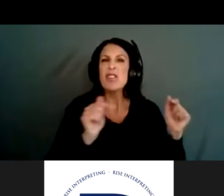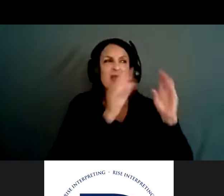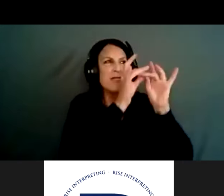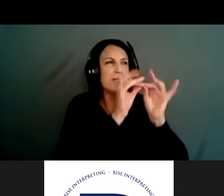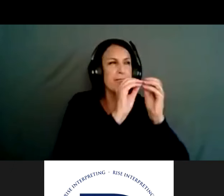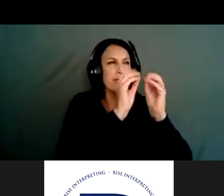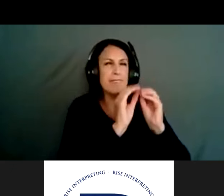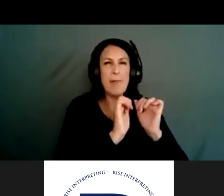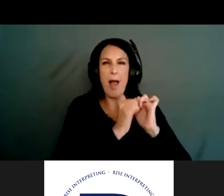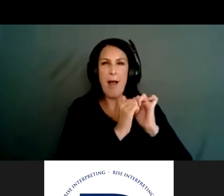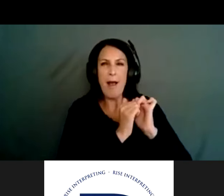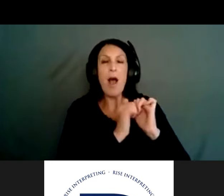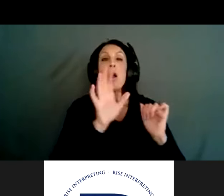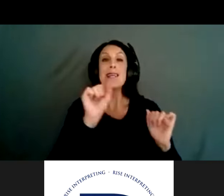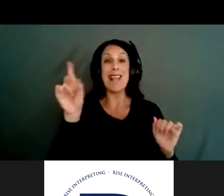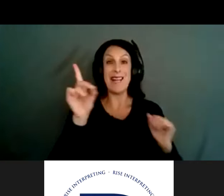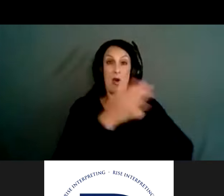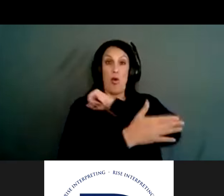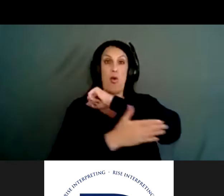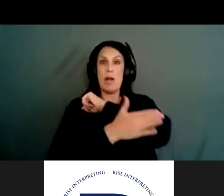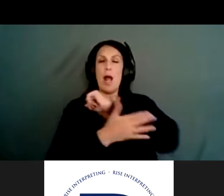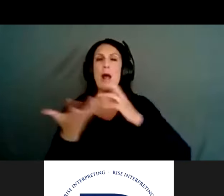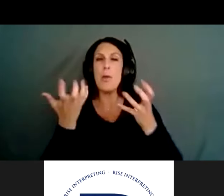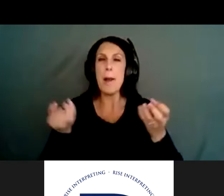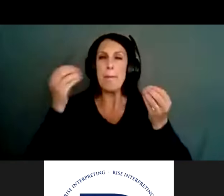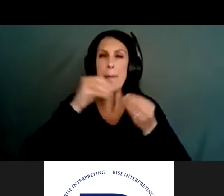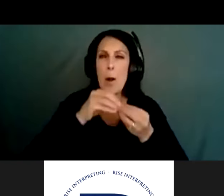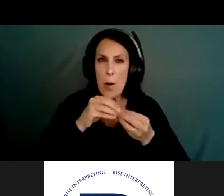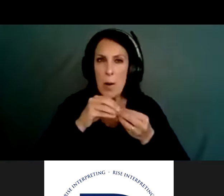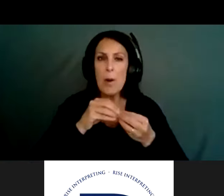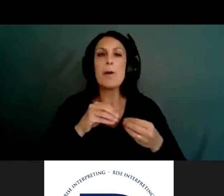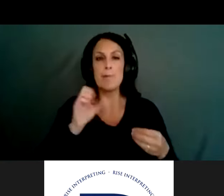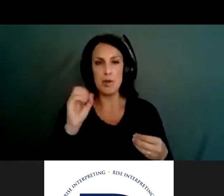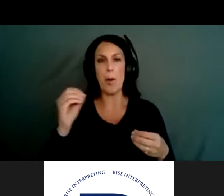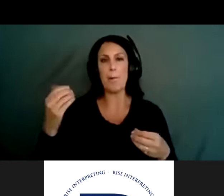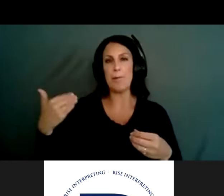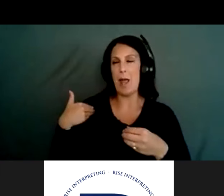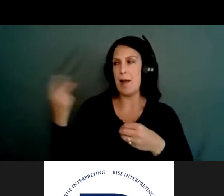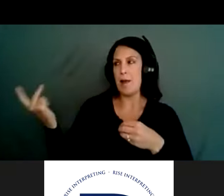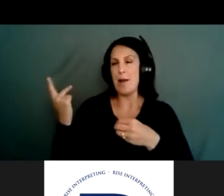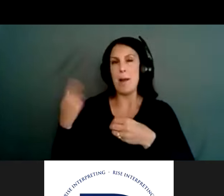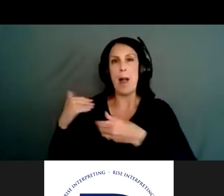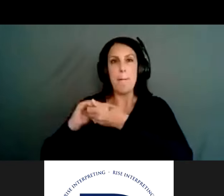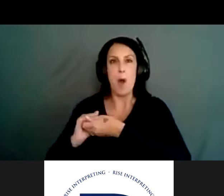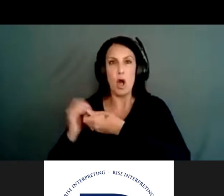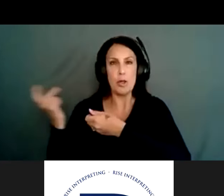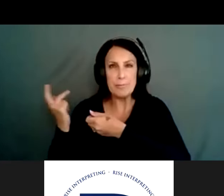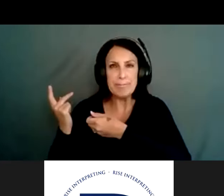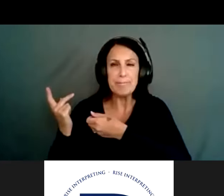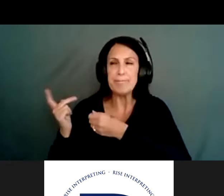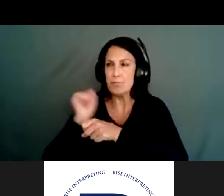really wanted to take it one step further. And so Yana and I worked with them to update the brochure and really give